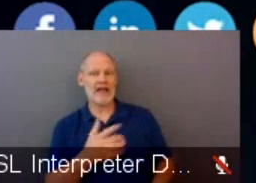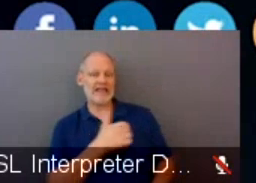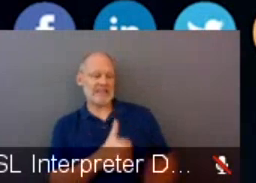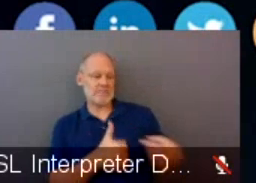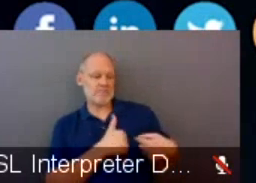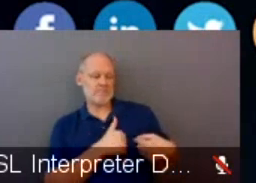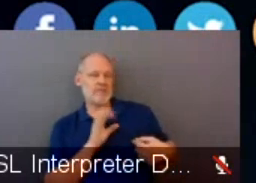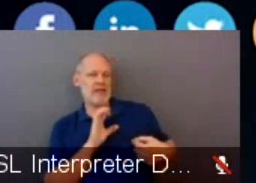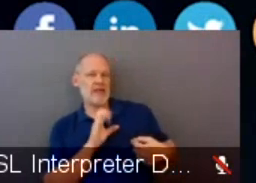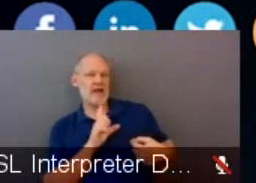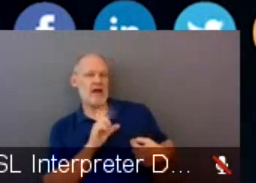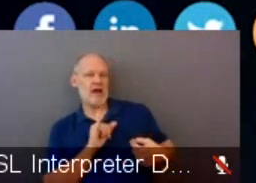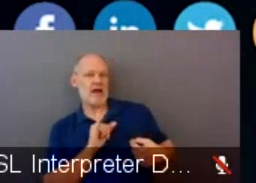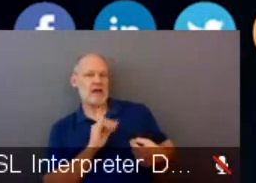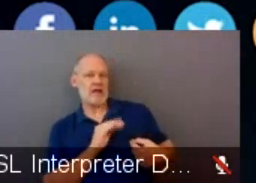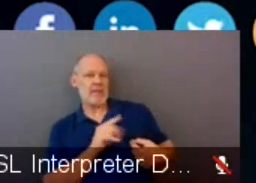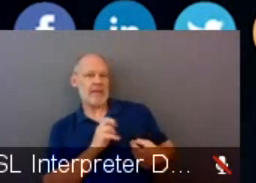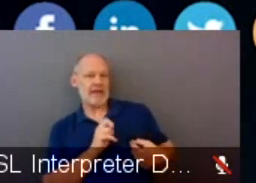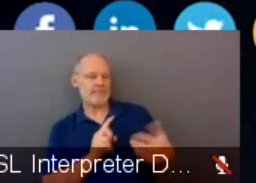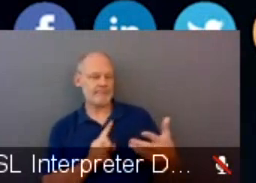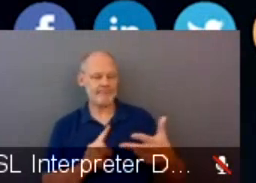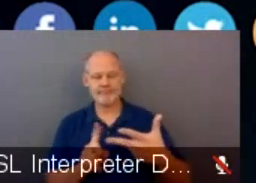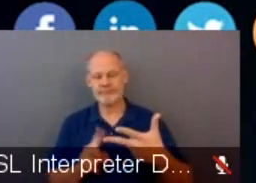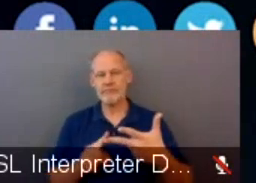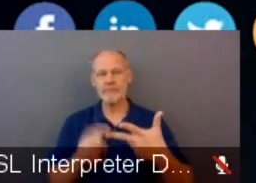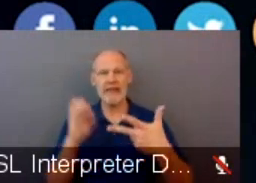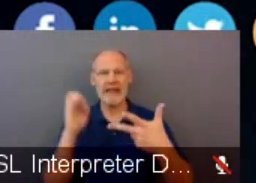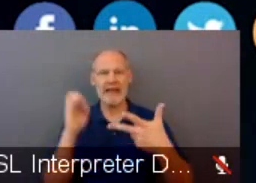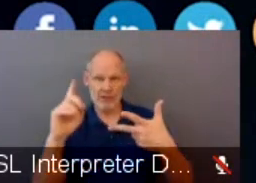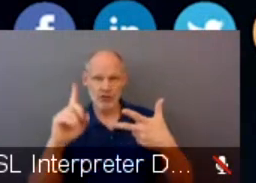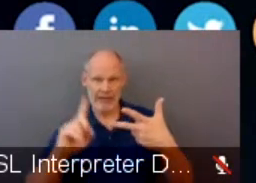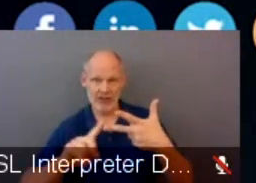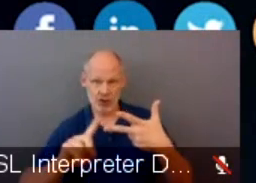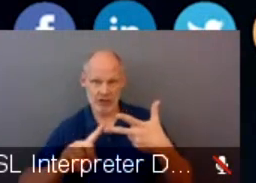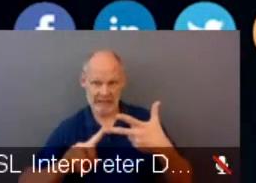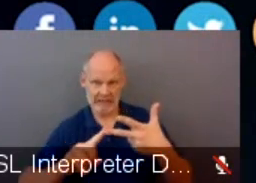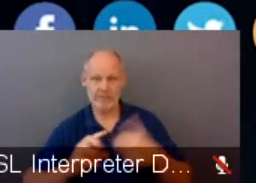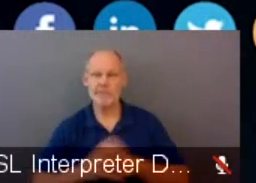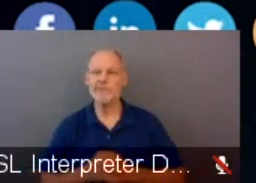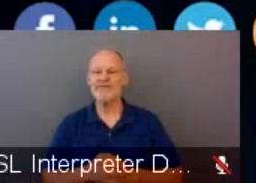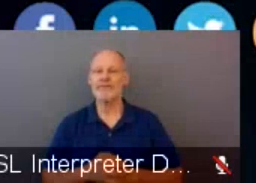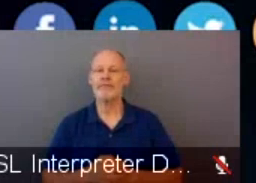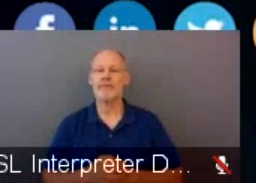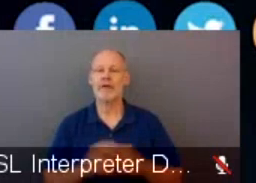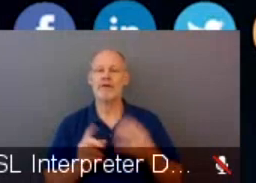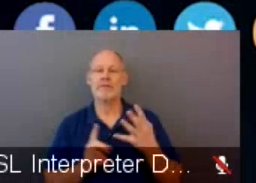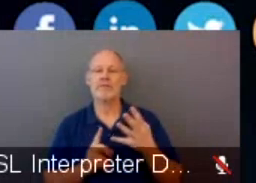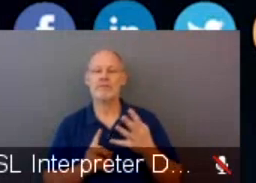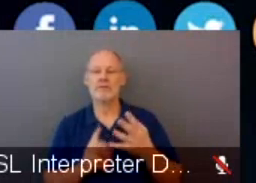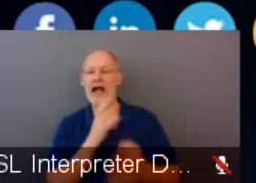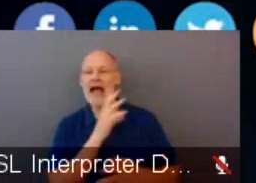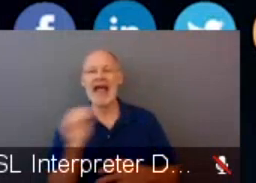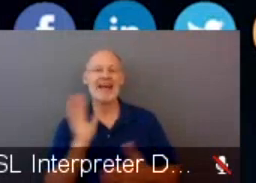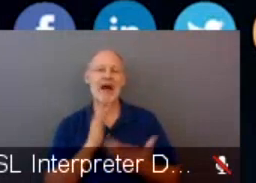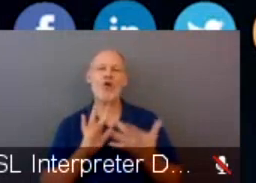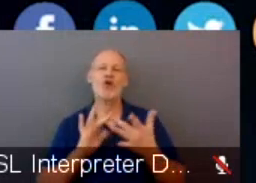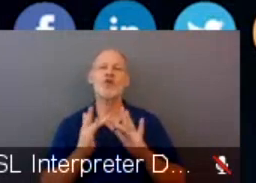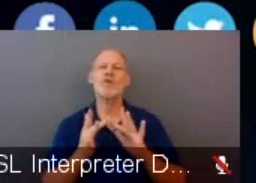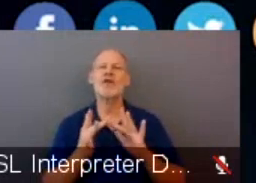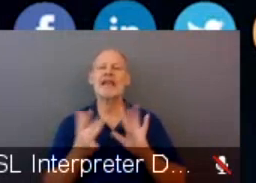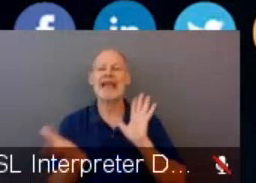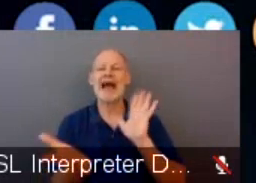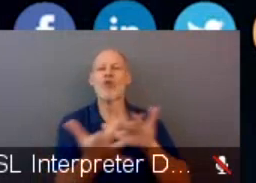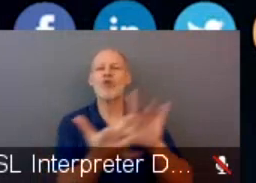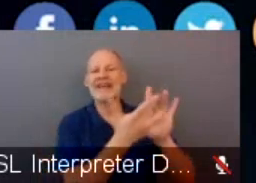We've done quite a bit of work there. And our community outreach and strengthening our partnerships